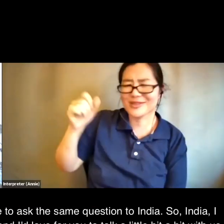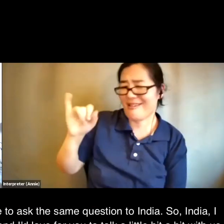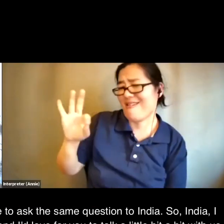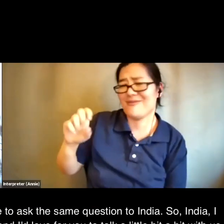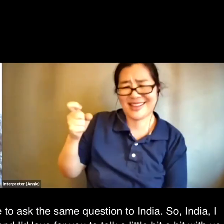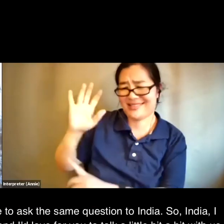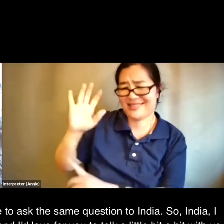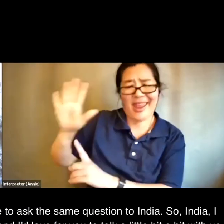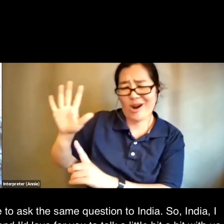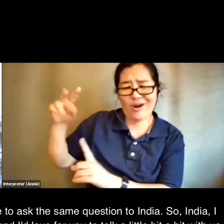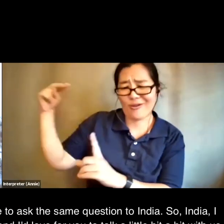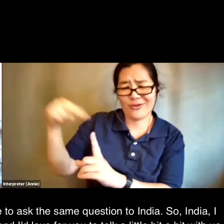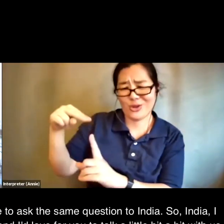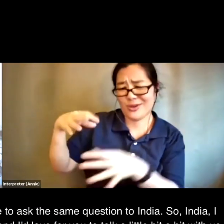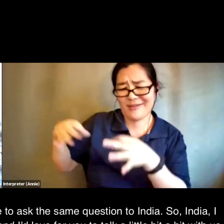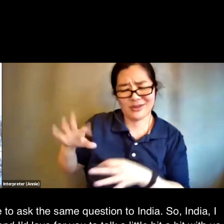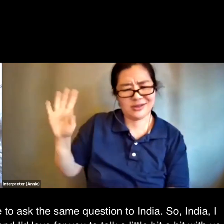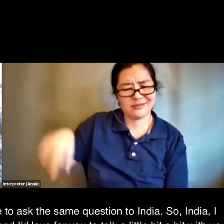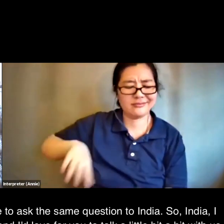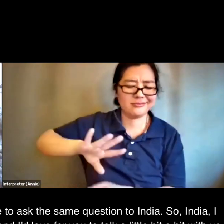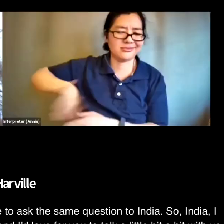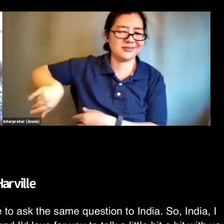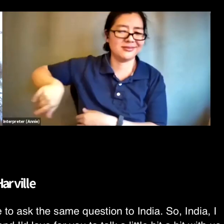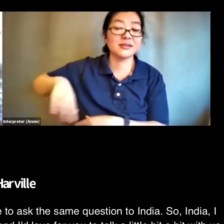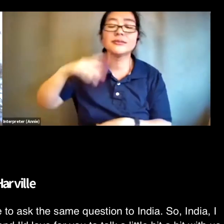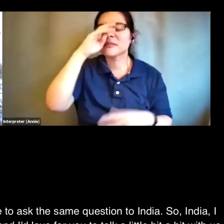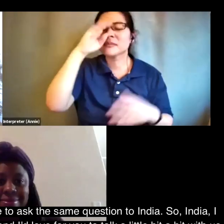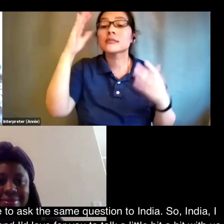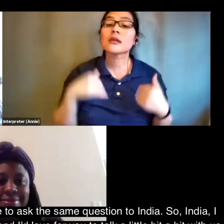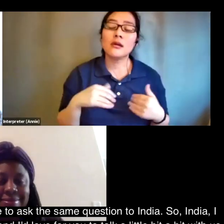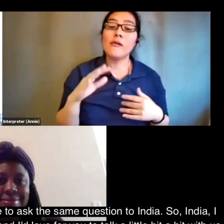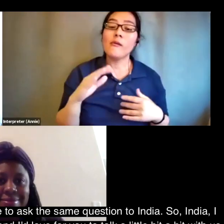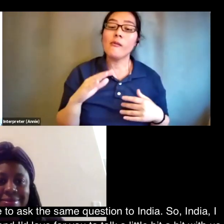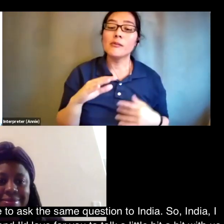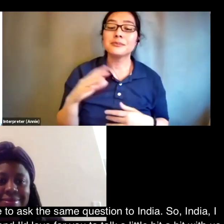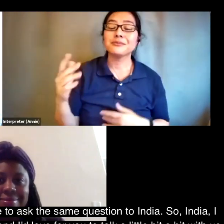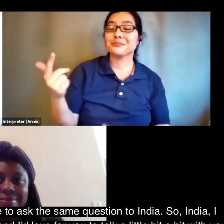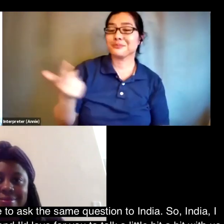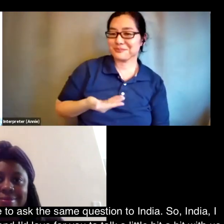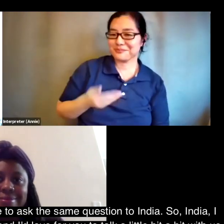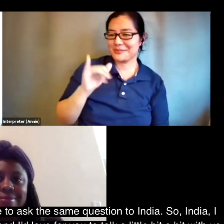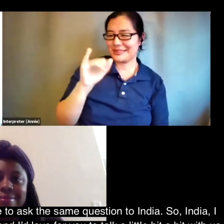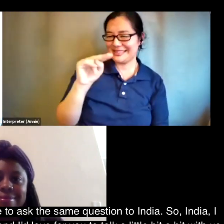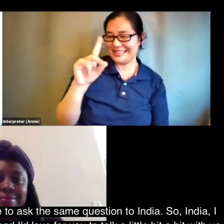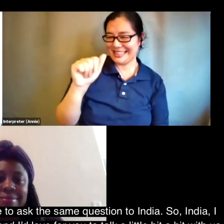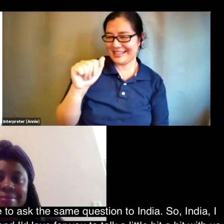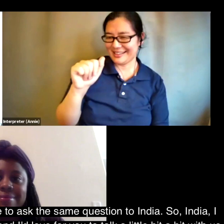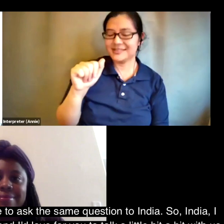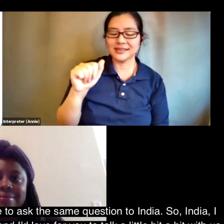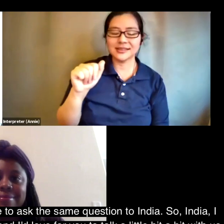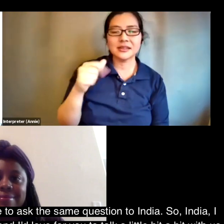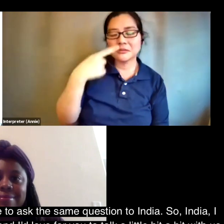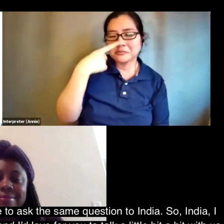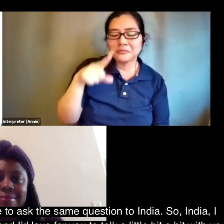to india so india i welcome you back um and to share your camera and i'd love for you to talk a little bit